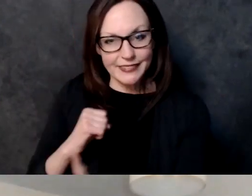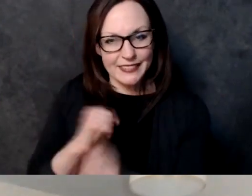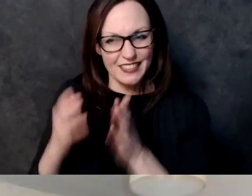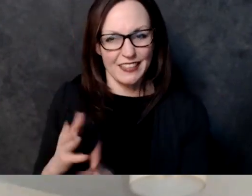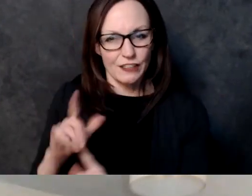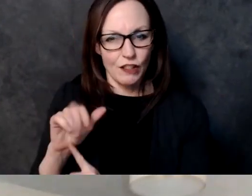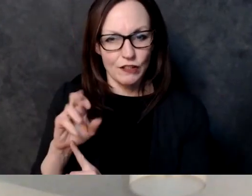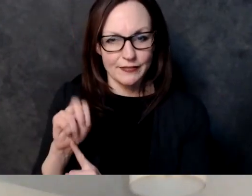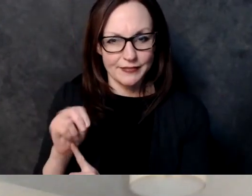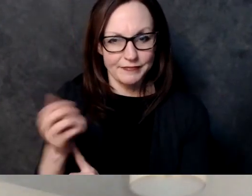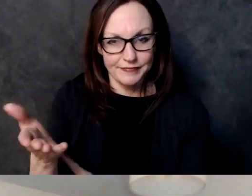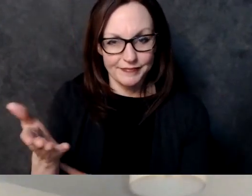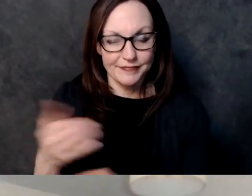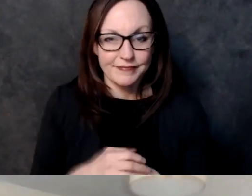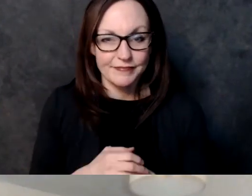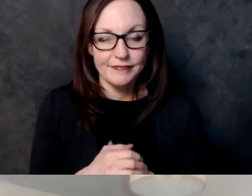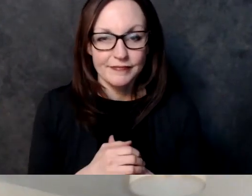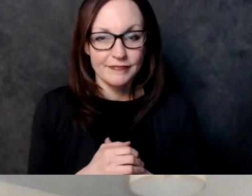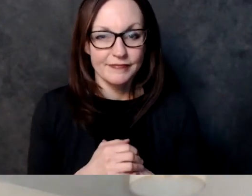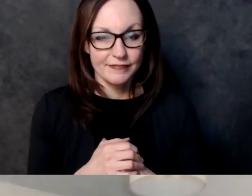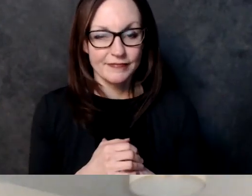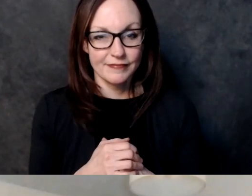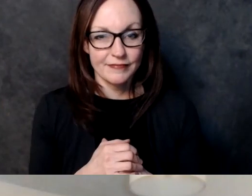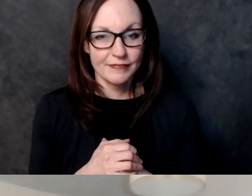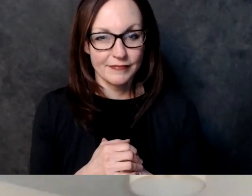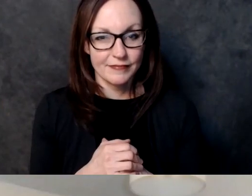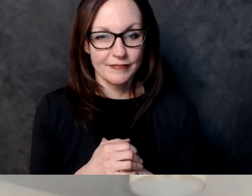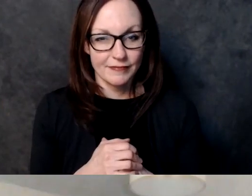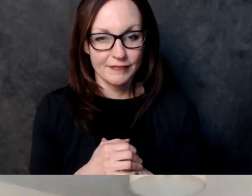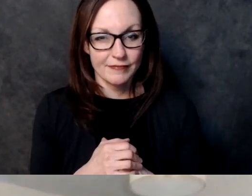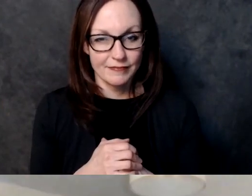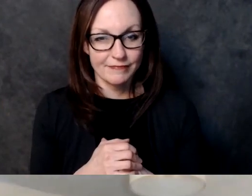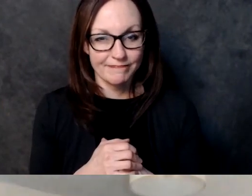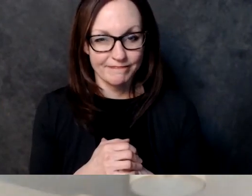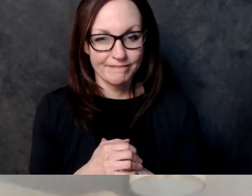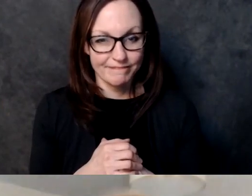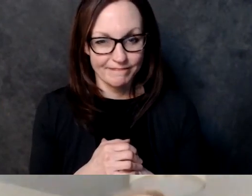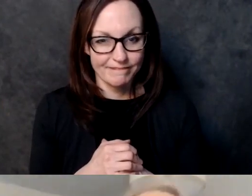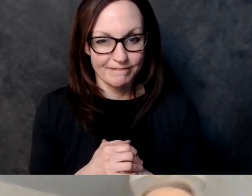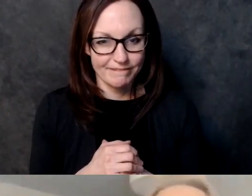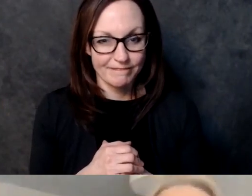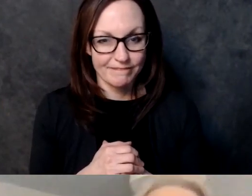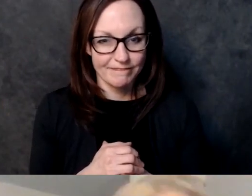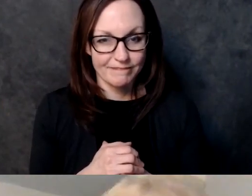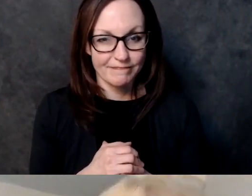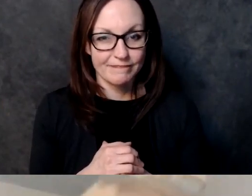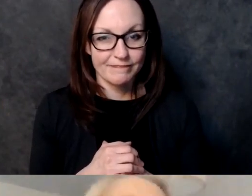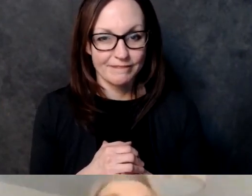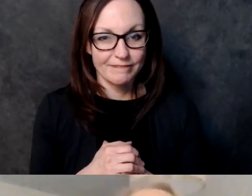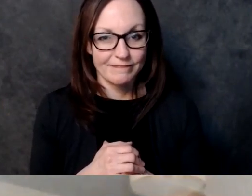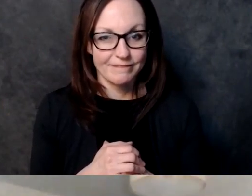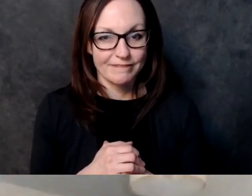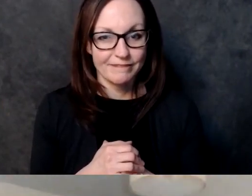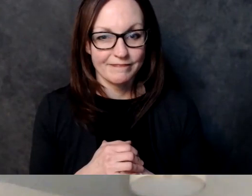one is do you support a body cam requirement for police officers yes um we're at that point in technology where it makes sense to have those